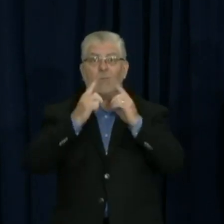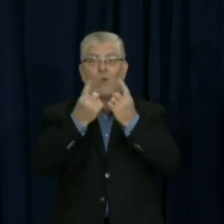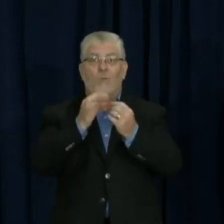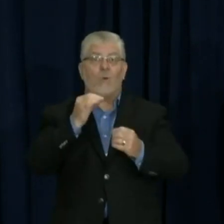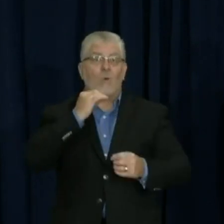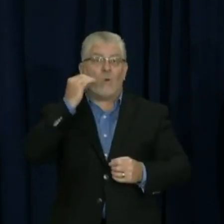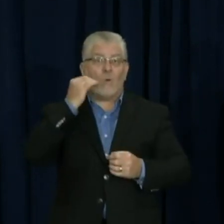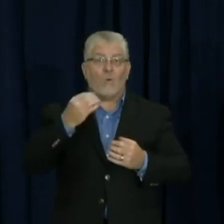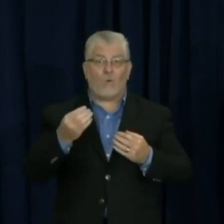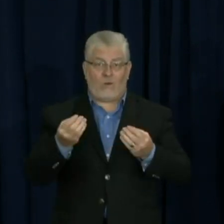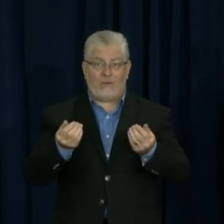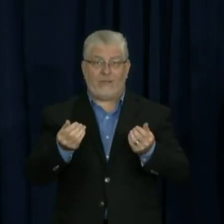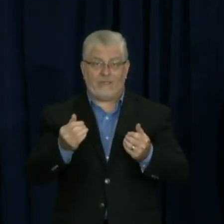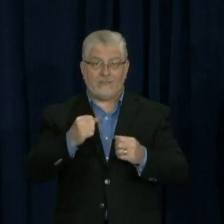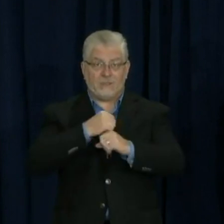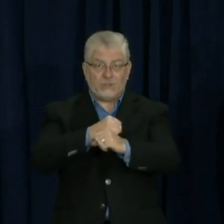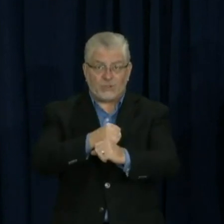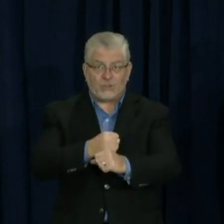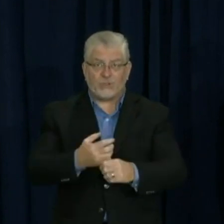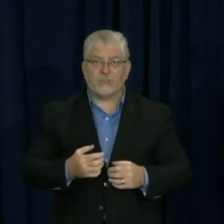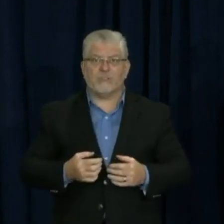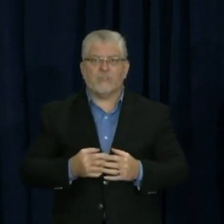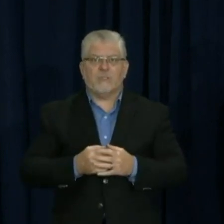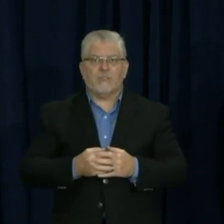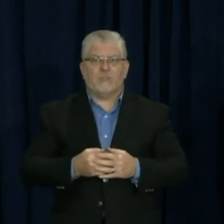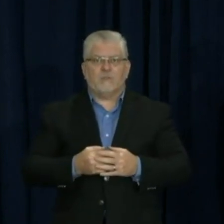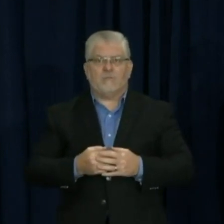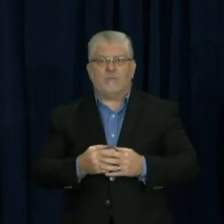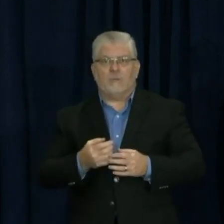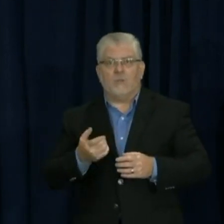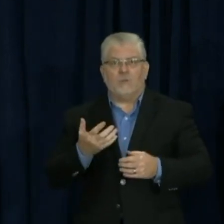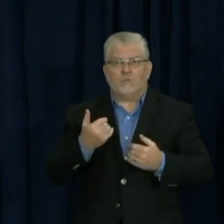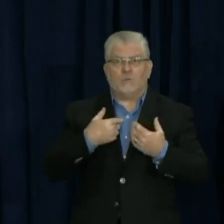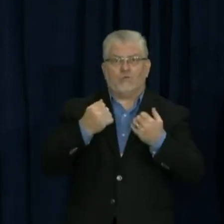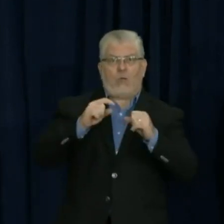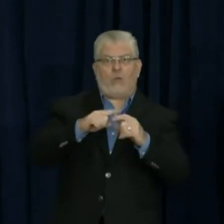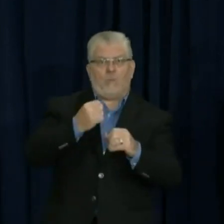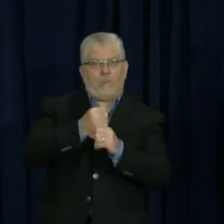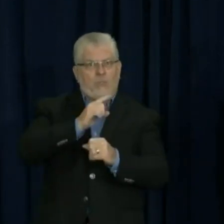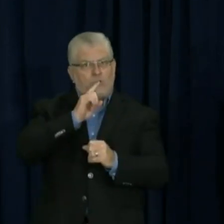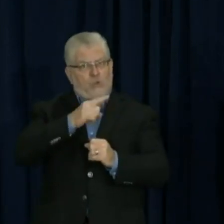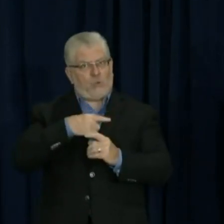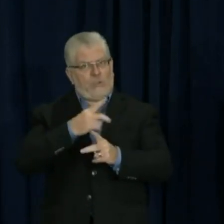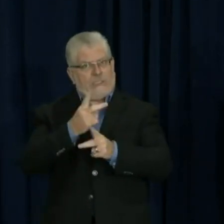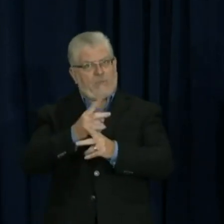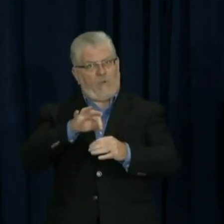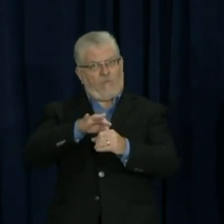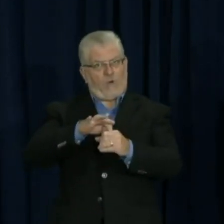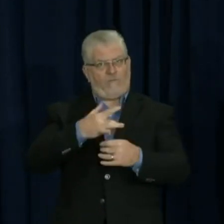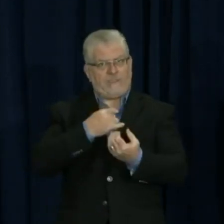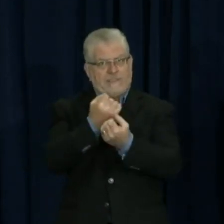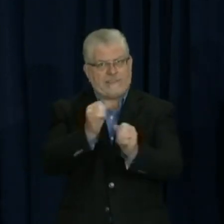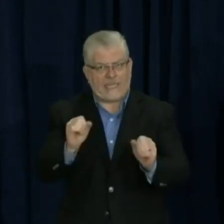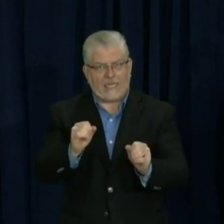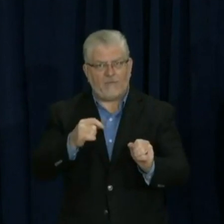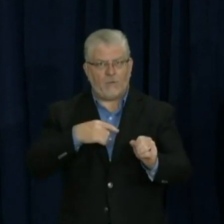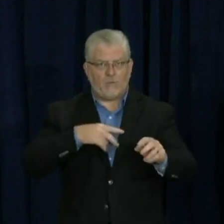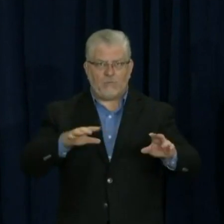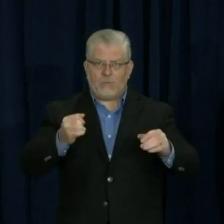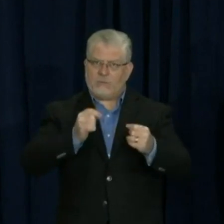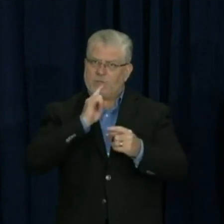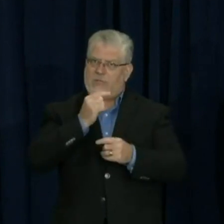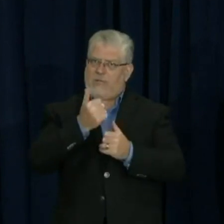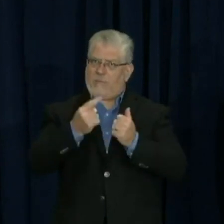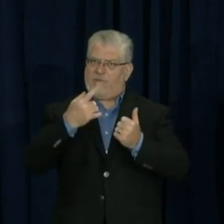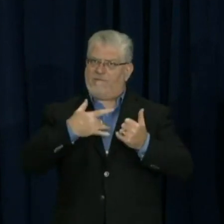people were worried about, whether it was voter intimidation or issues at the polls, really could not have gone more smoothly in the middle of a